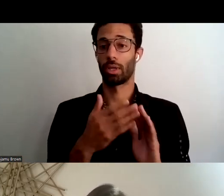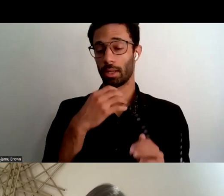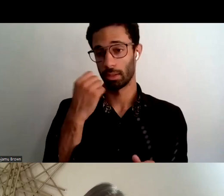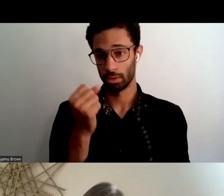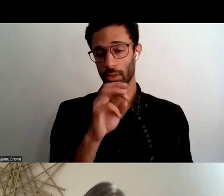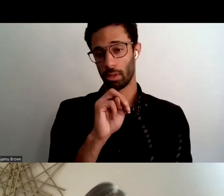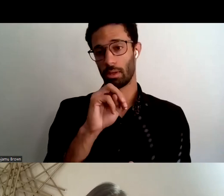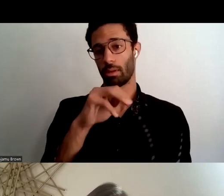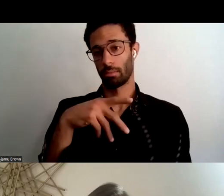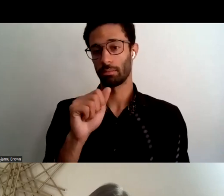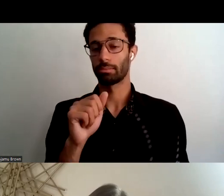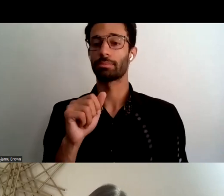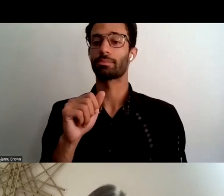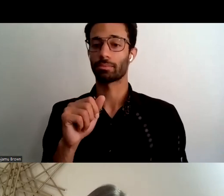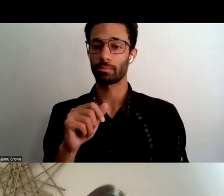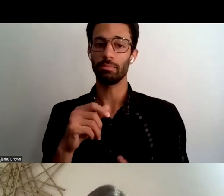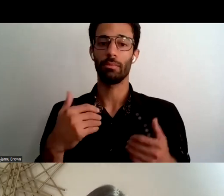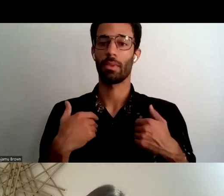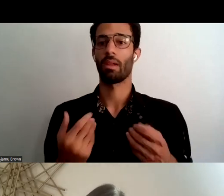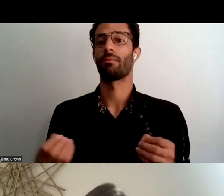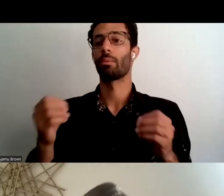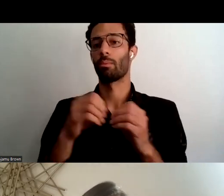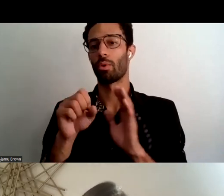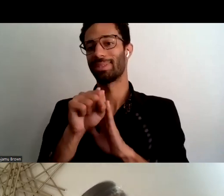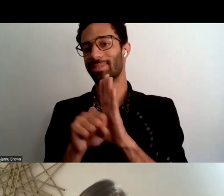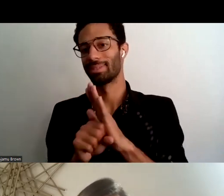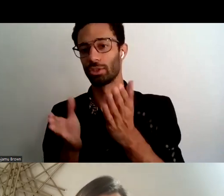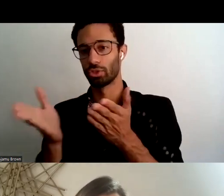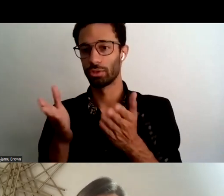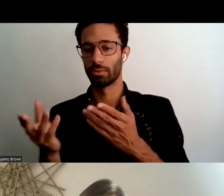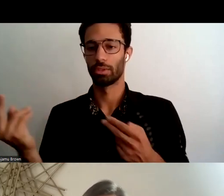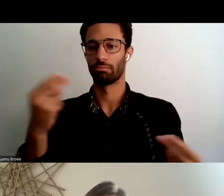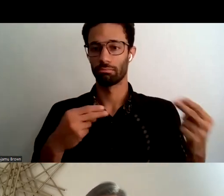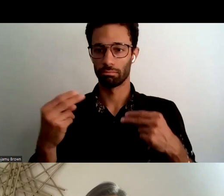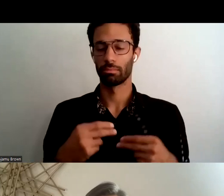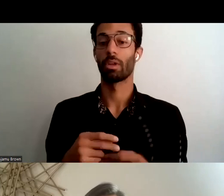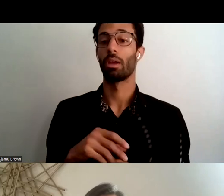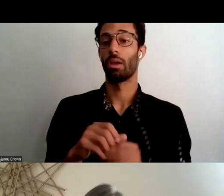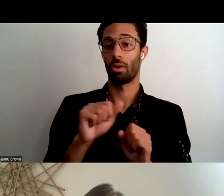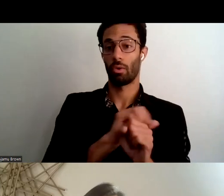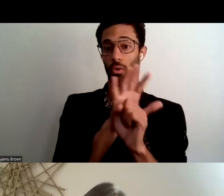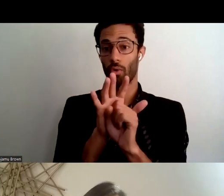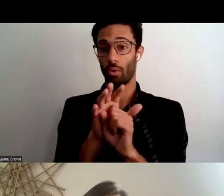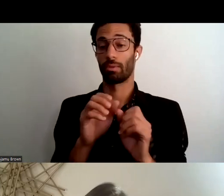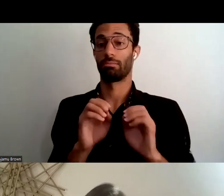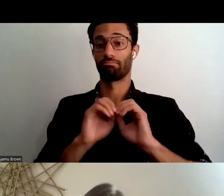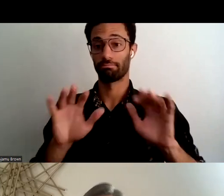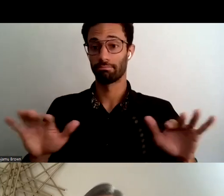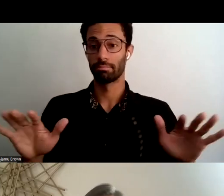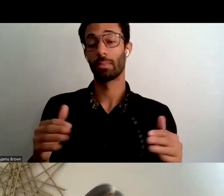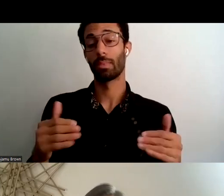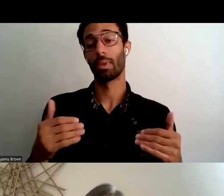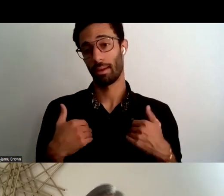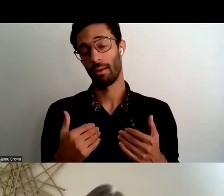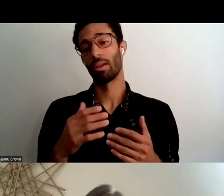resources statewide for aging services and support there was also the covet pandemic which was mentioned often uh certainly brought about its challenges